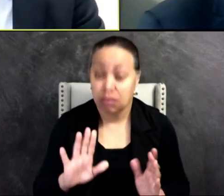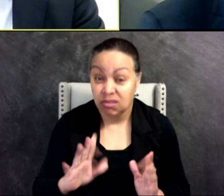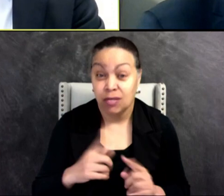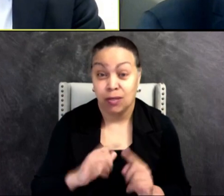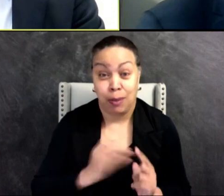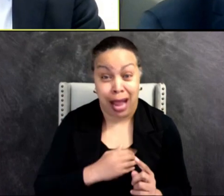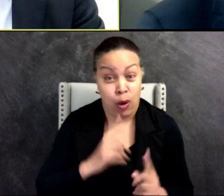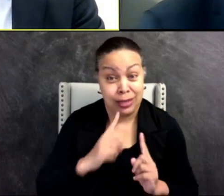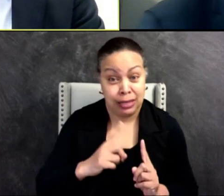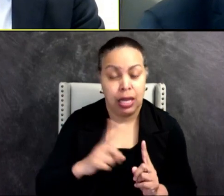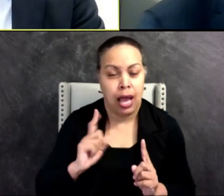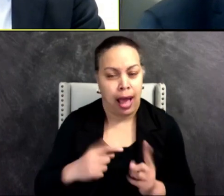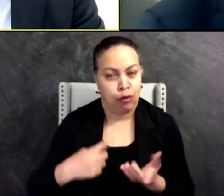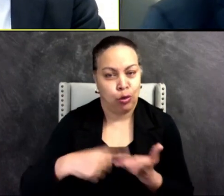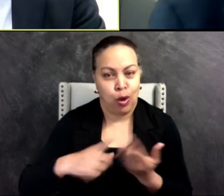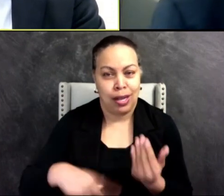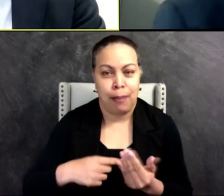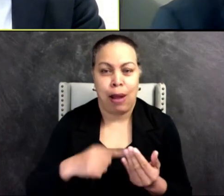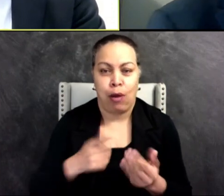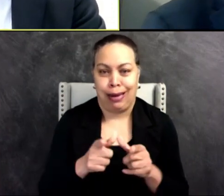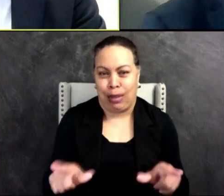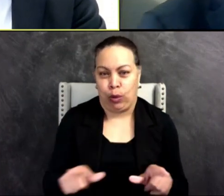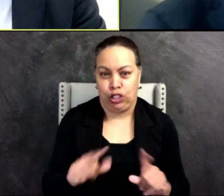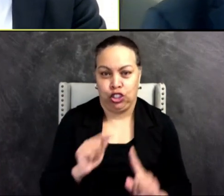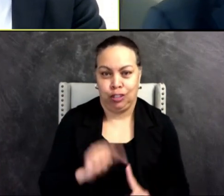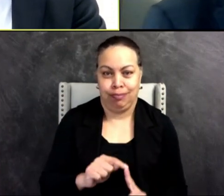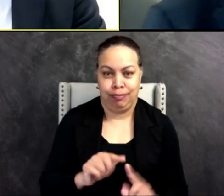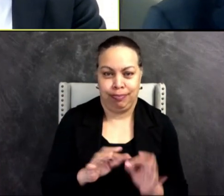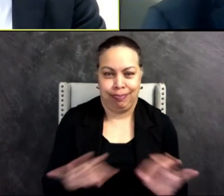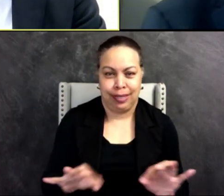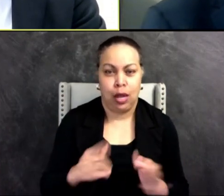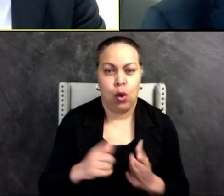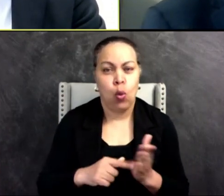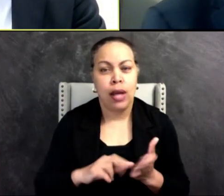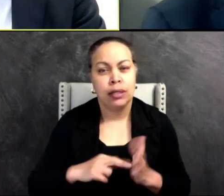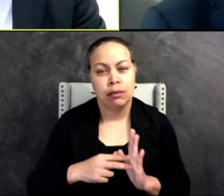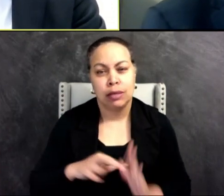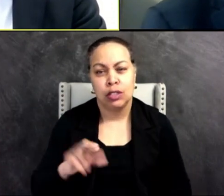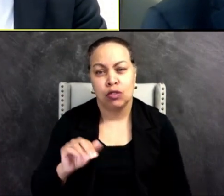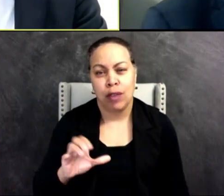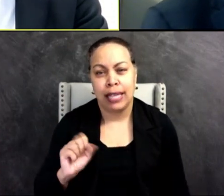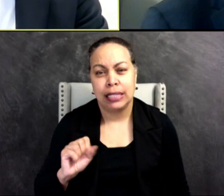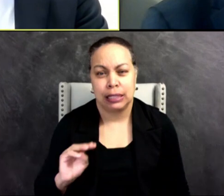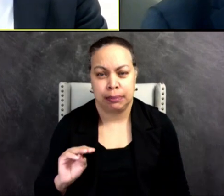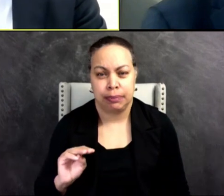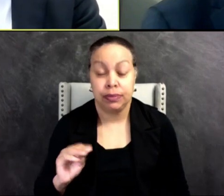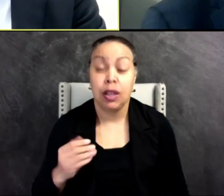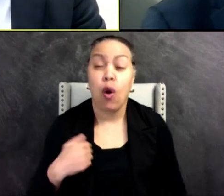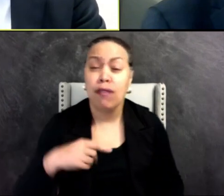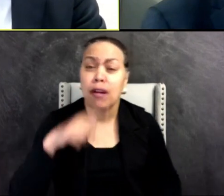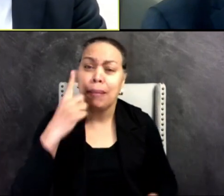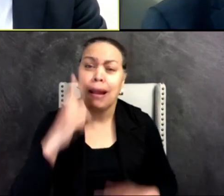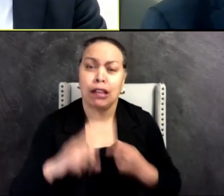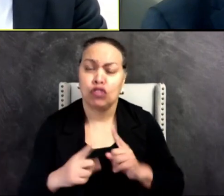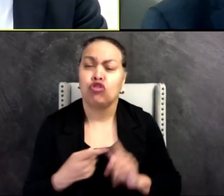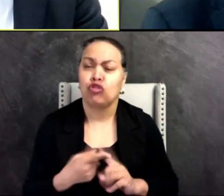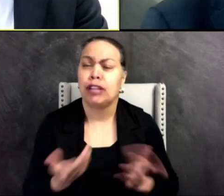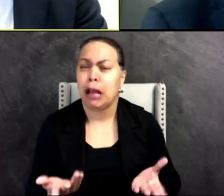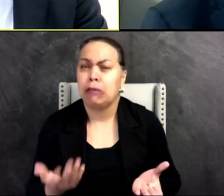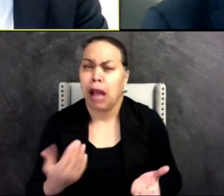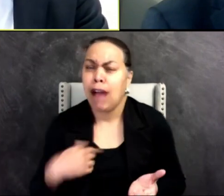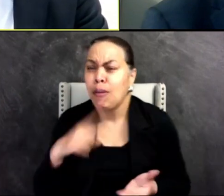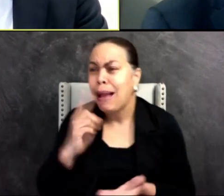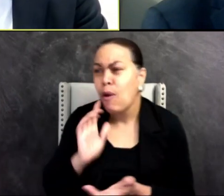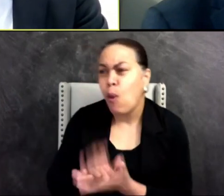have conversations about shared language and what is racism. And a black friend or a black wife or